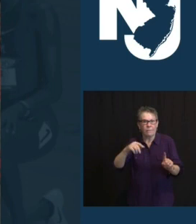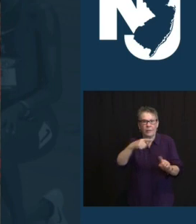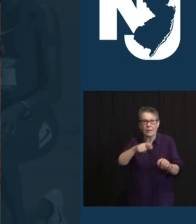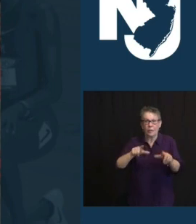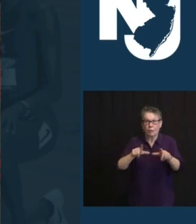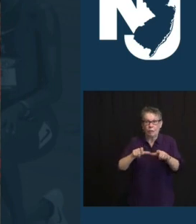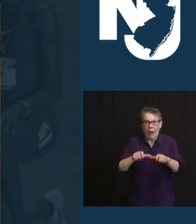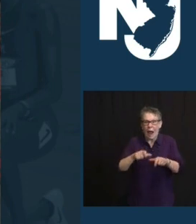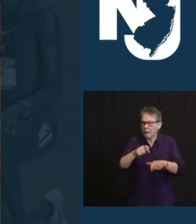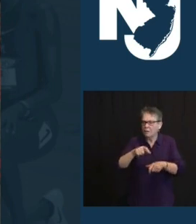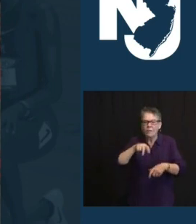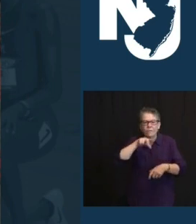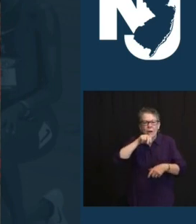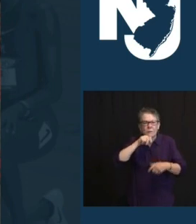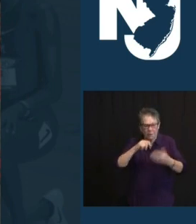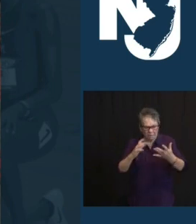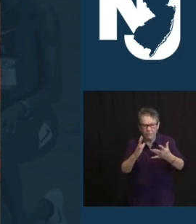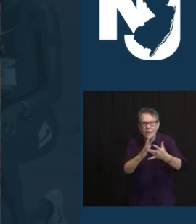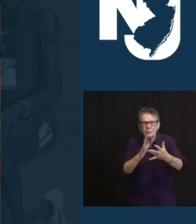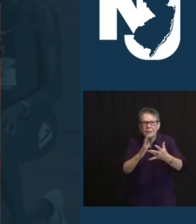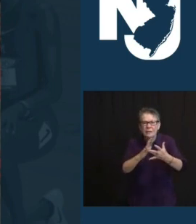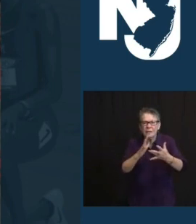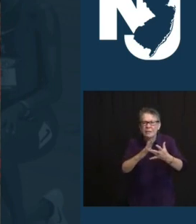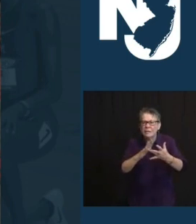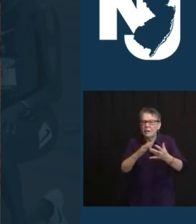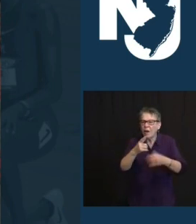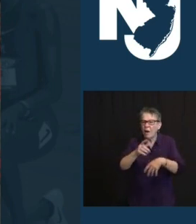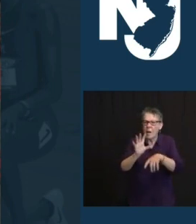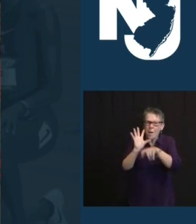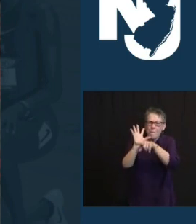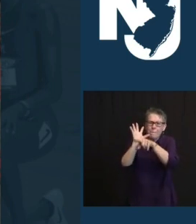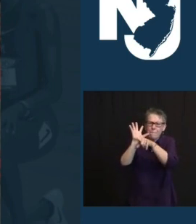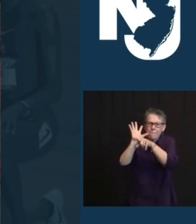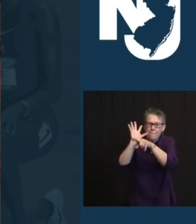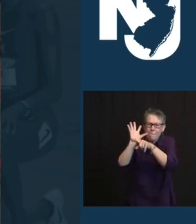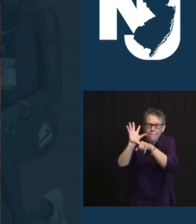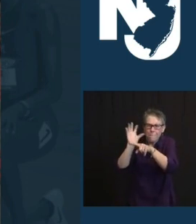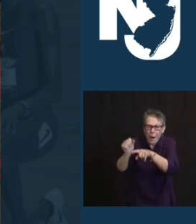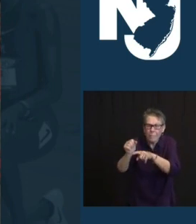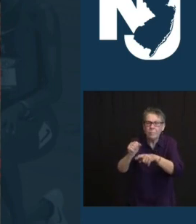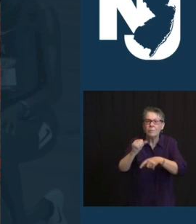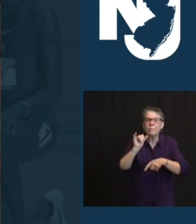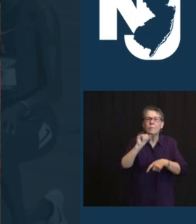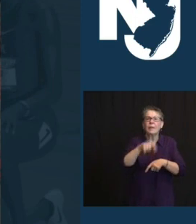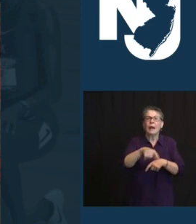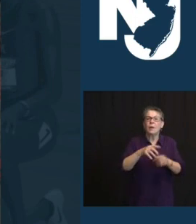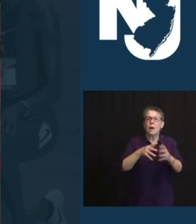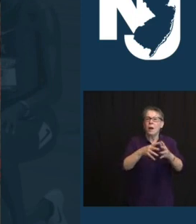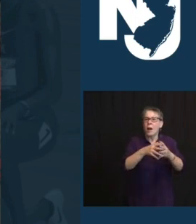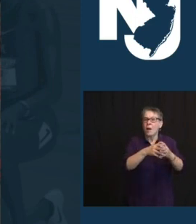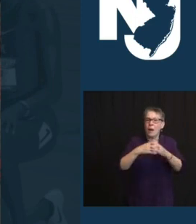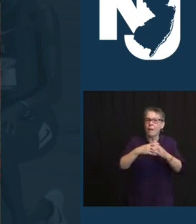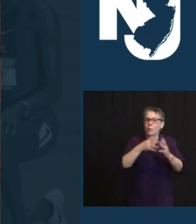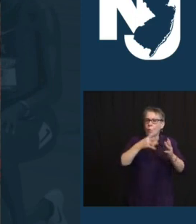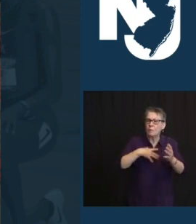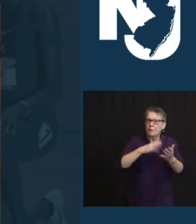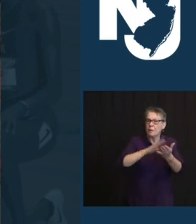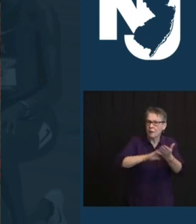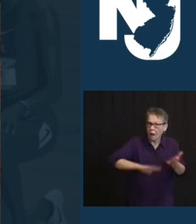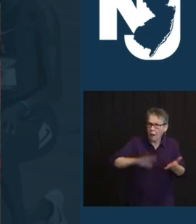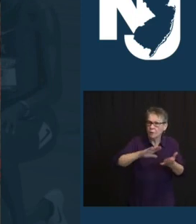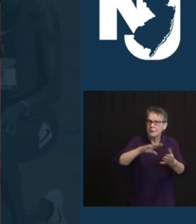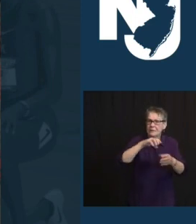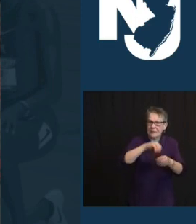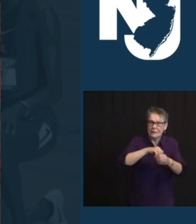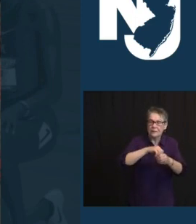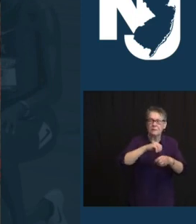PHENOM, SET BOTH THE AMERICAN WOMEN'S COLLEGIATE INDOOR AND UNDER 20 WORLD RECORDS IN THE 800 METERS,